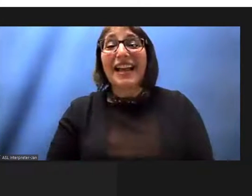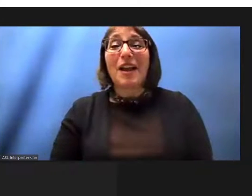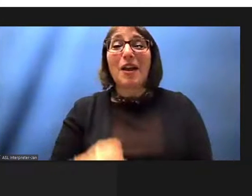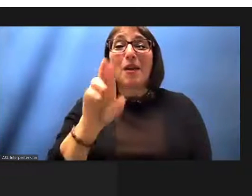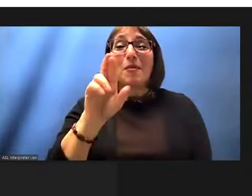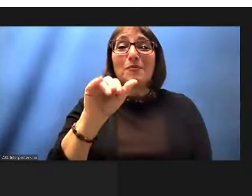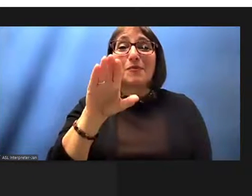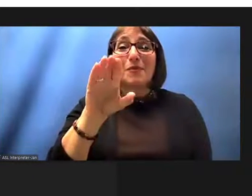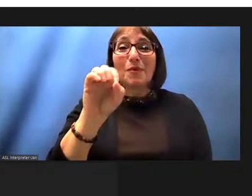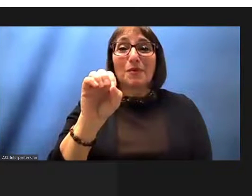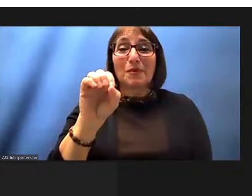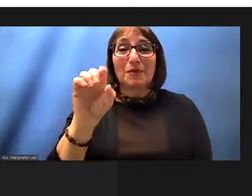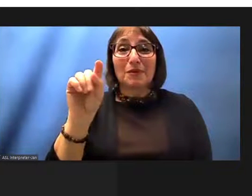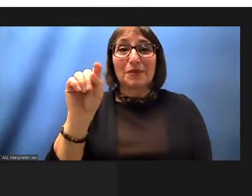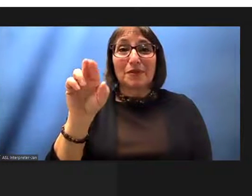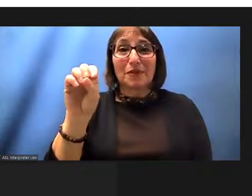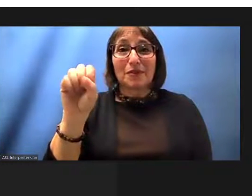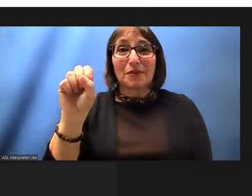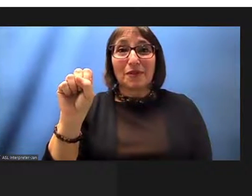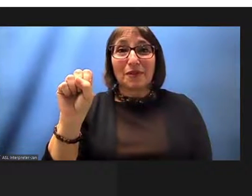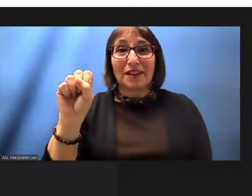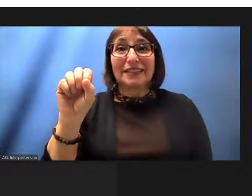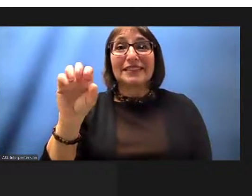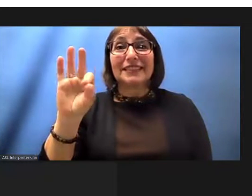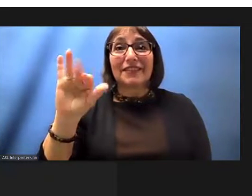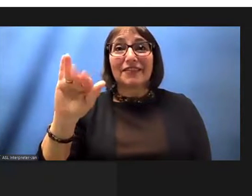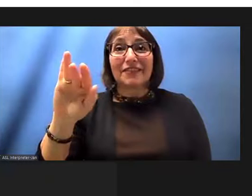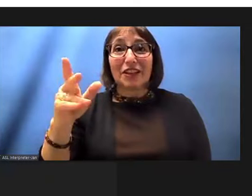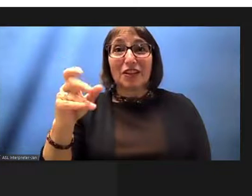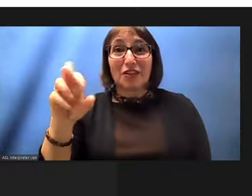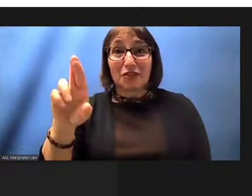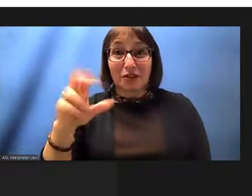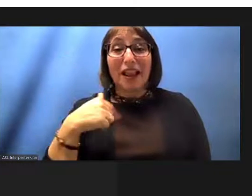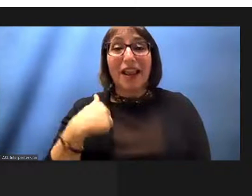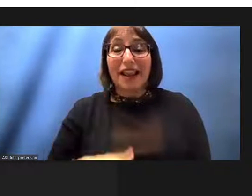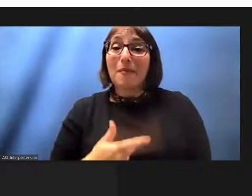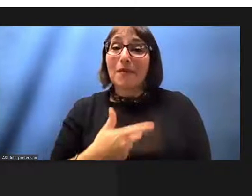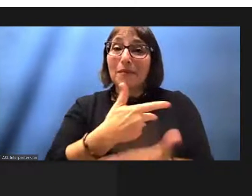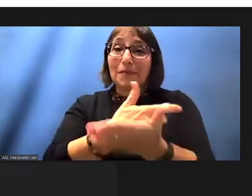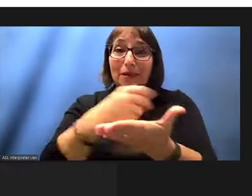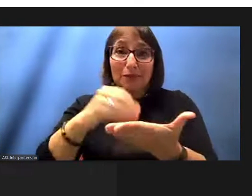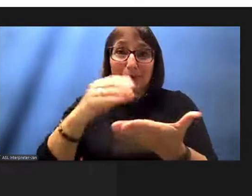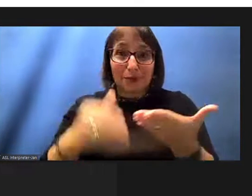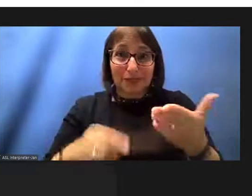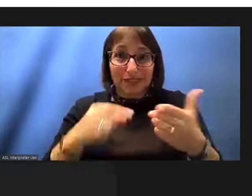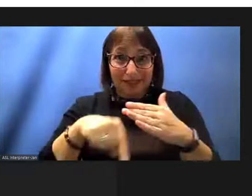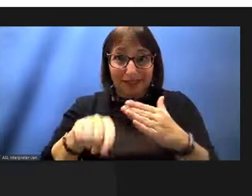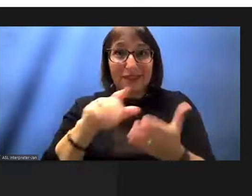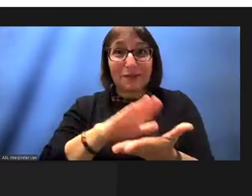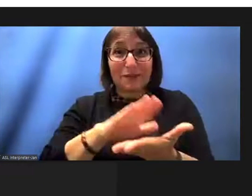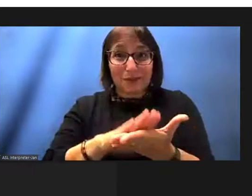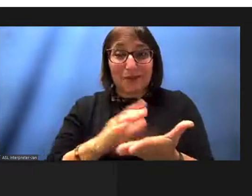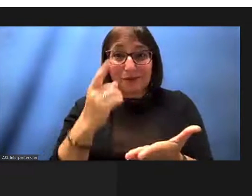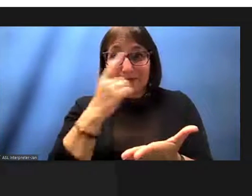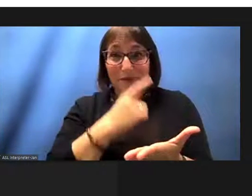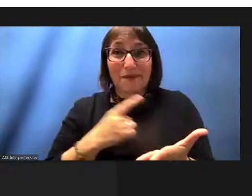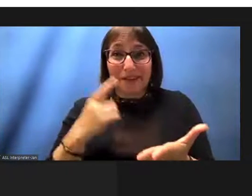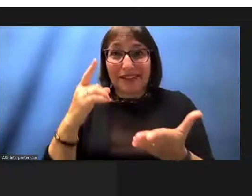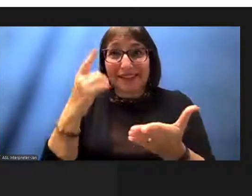good evening i'm a master's student here at kahaka ula o ke eliko lani and i also work in the kani aina